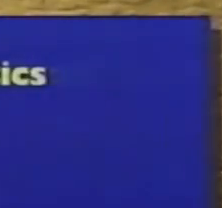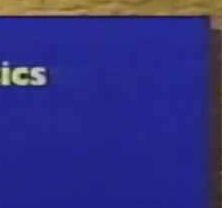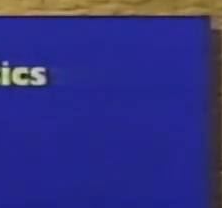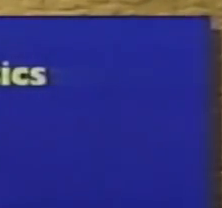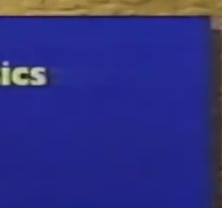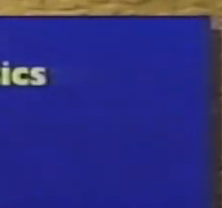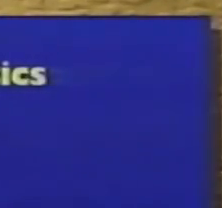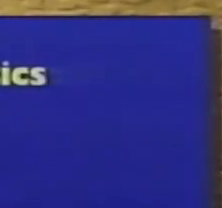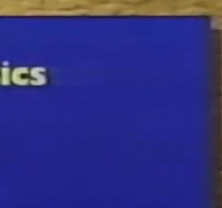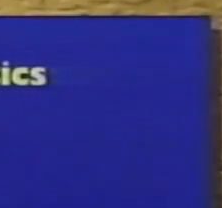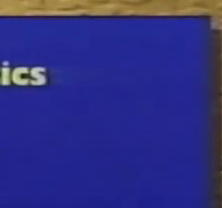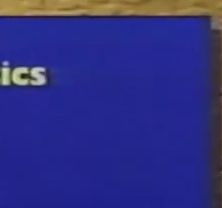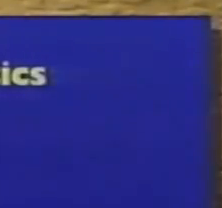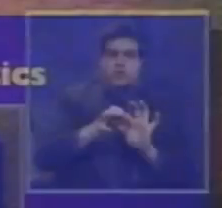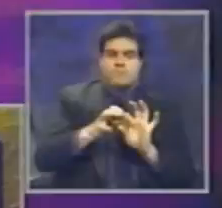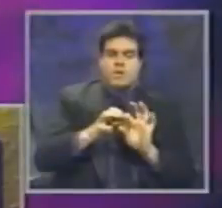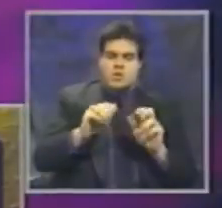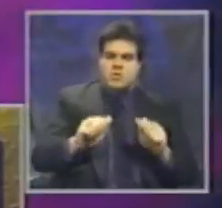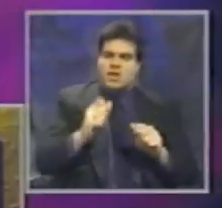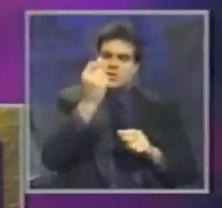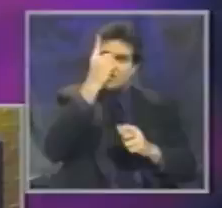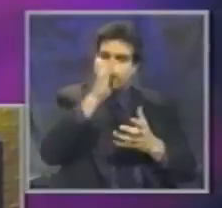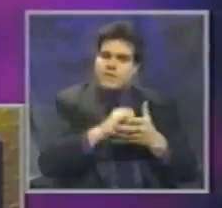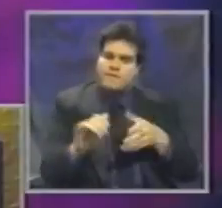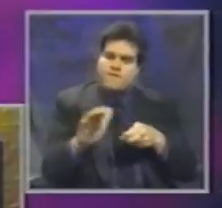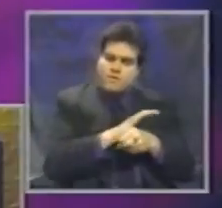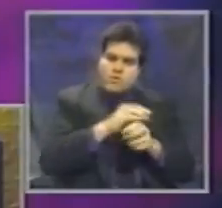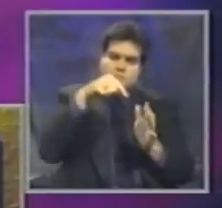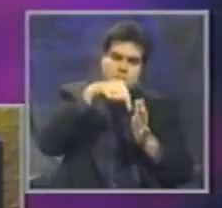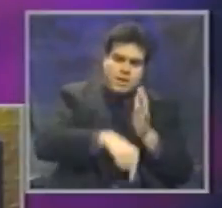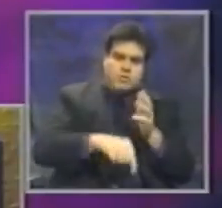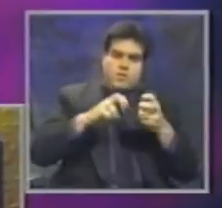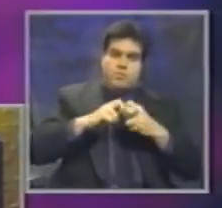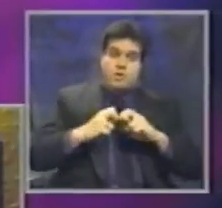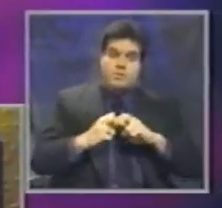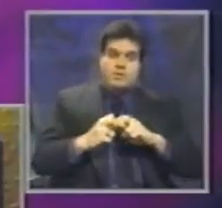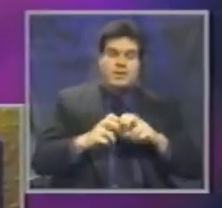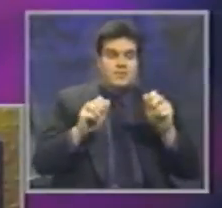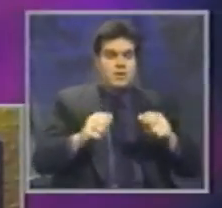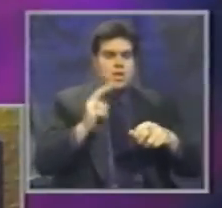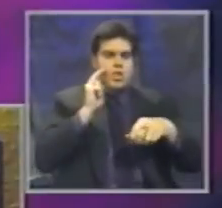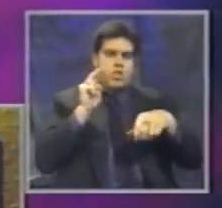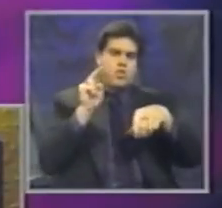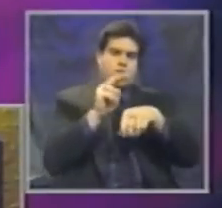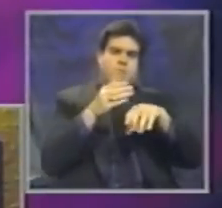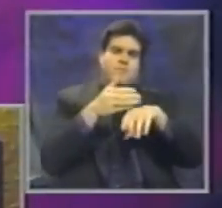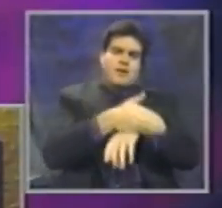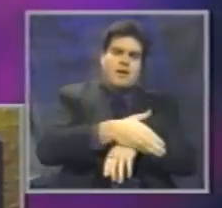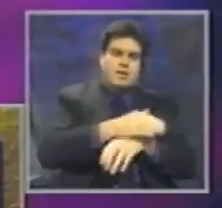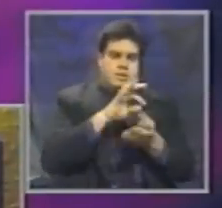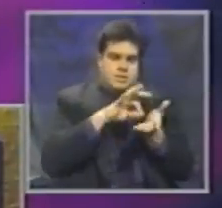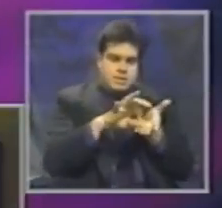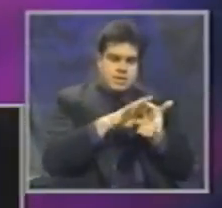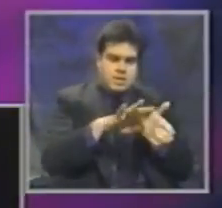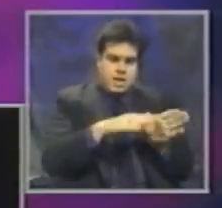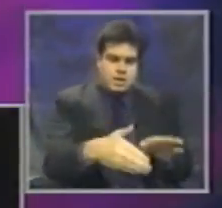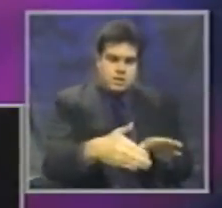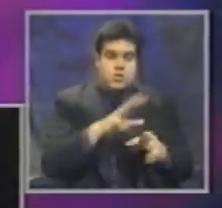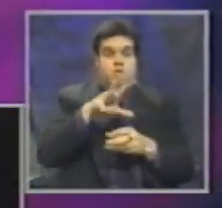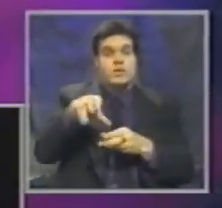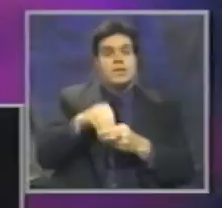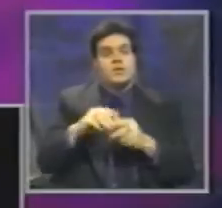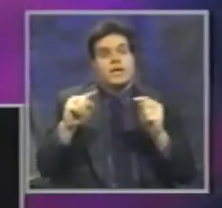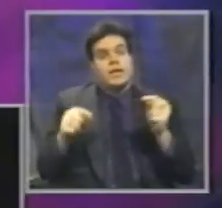linkage. With data linkage, you can understand the full magnitude of the problem. You can look beyond fatality data to include injury